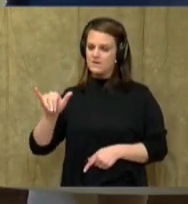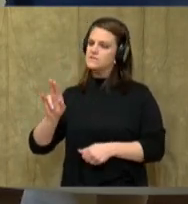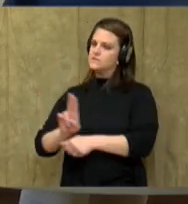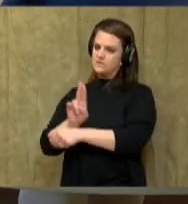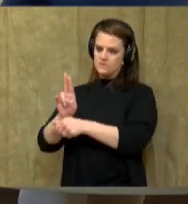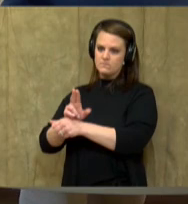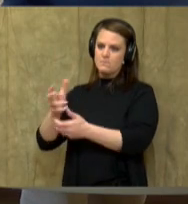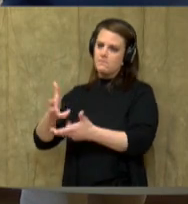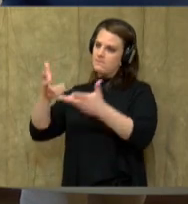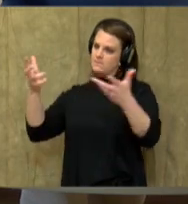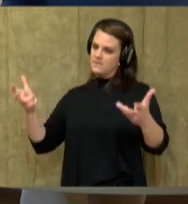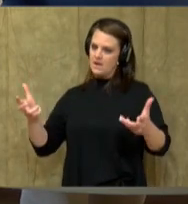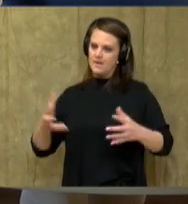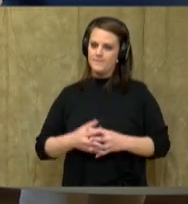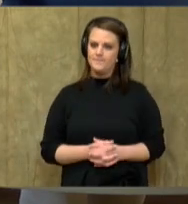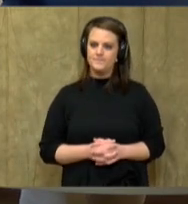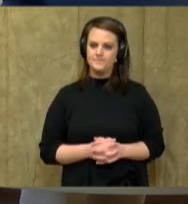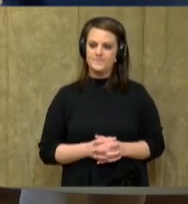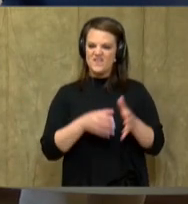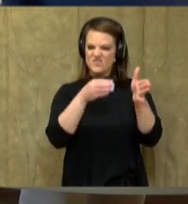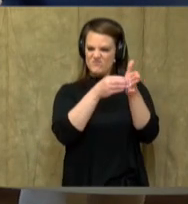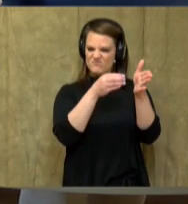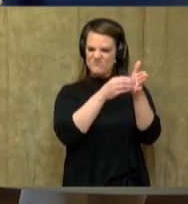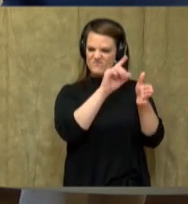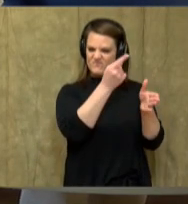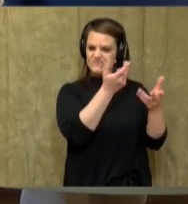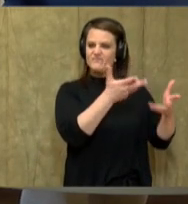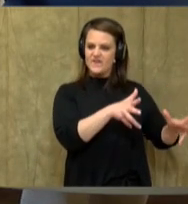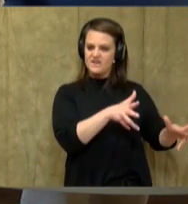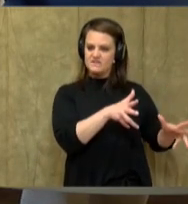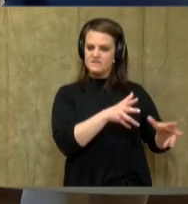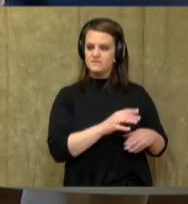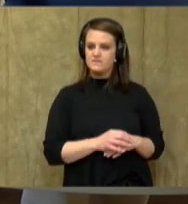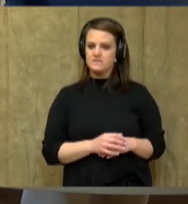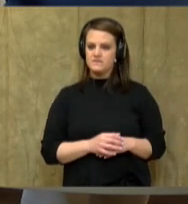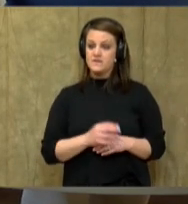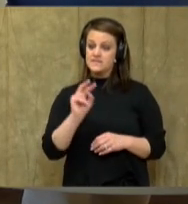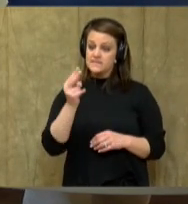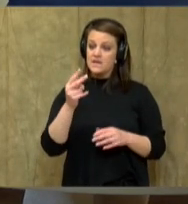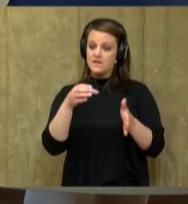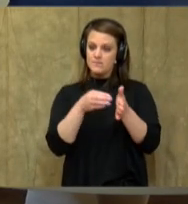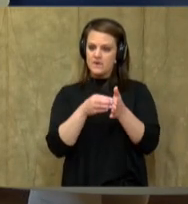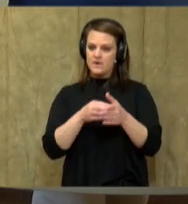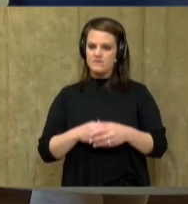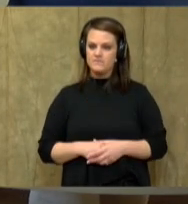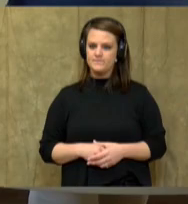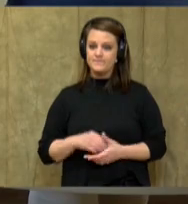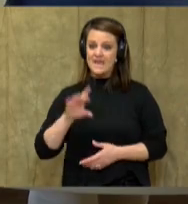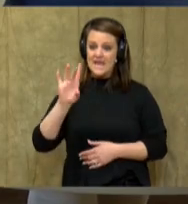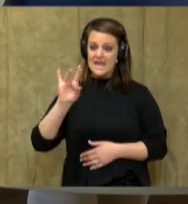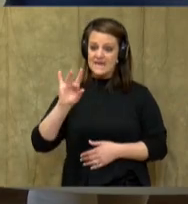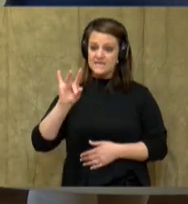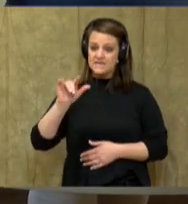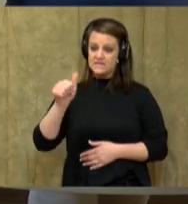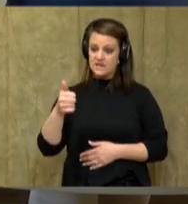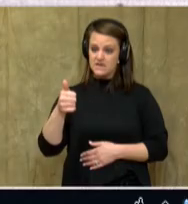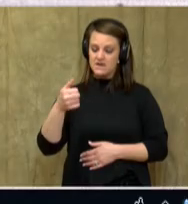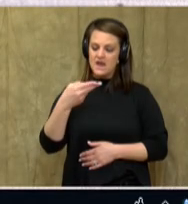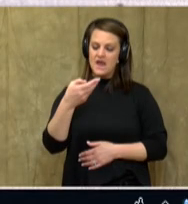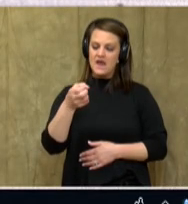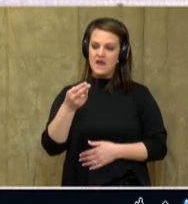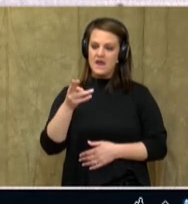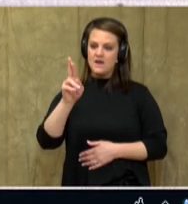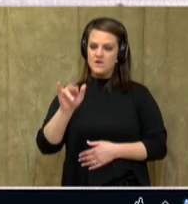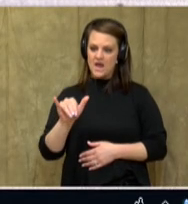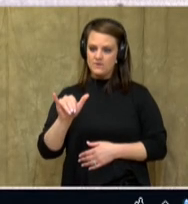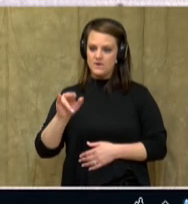is the first paragraph. So, let's take a look now at the second paragraph. In 1810, Henry Hall